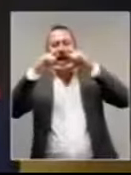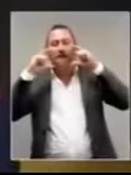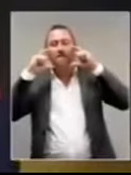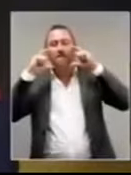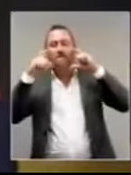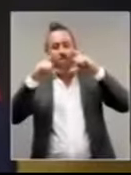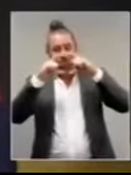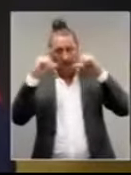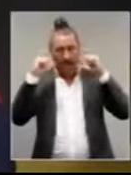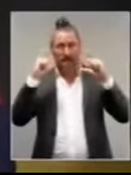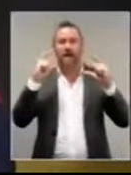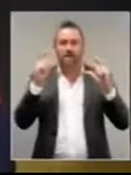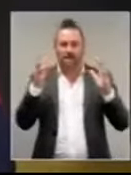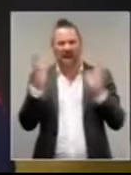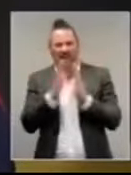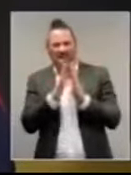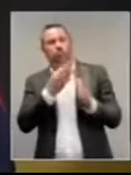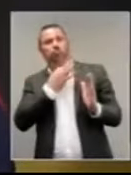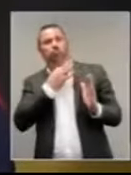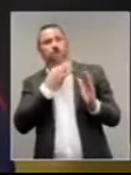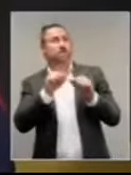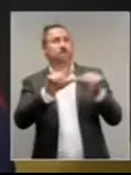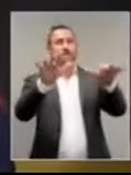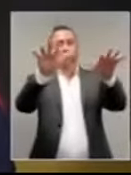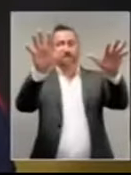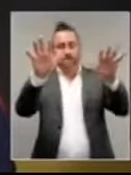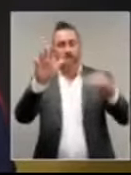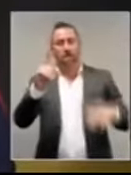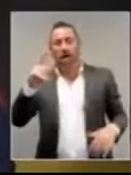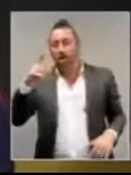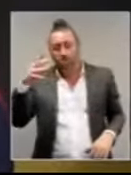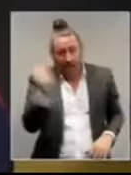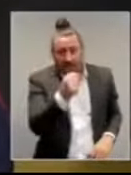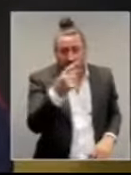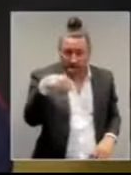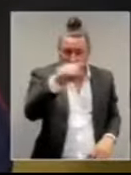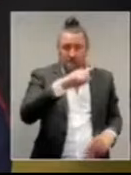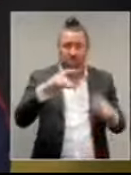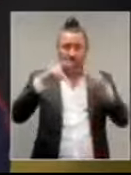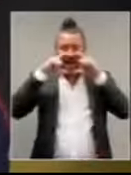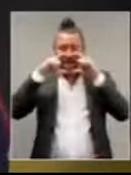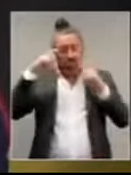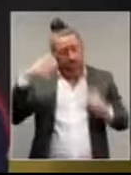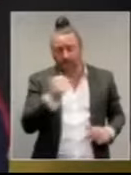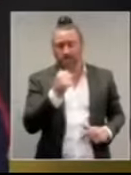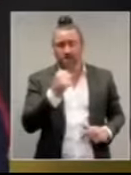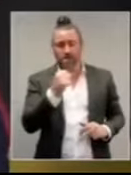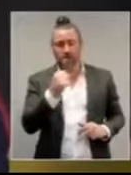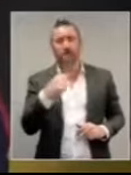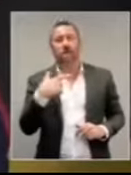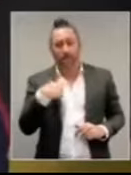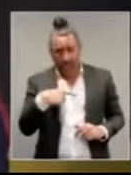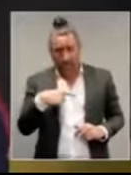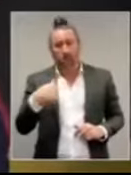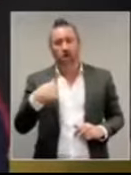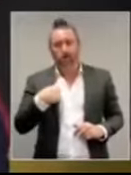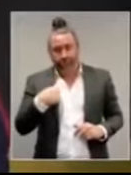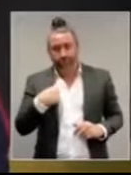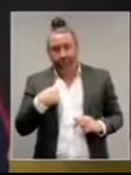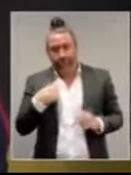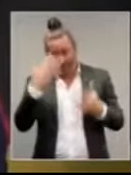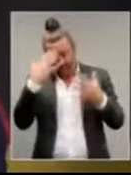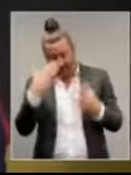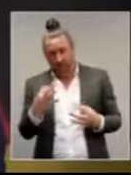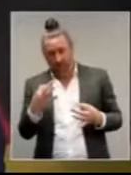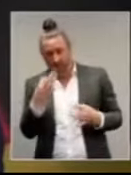spread the mandate needs to be supplemented that is why today we've made three further decisions to